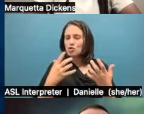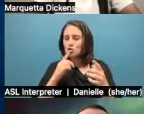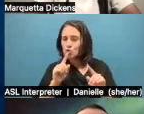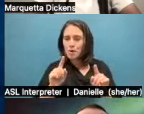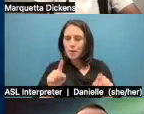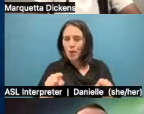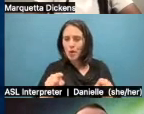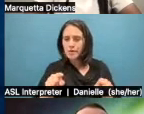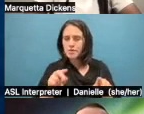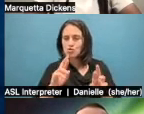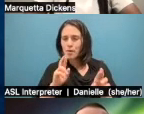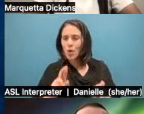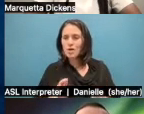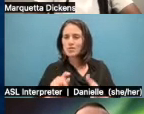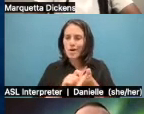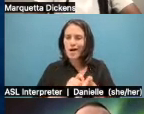And we can go to the next slide.